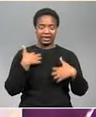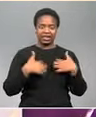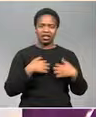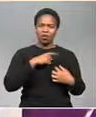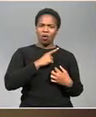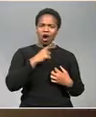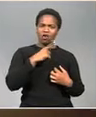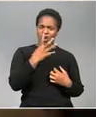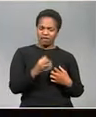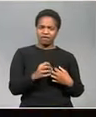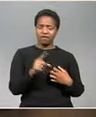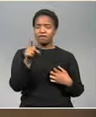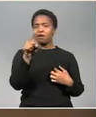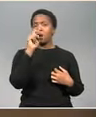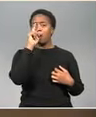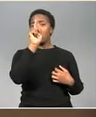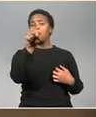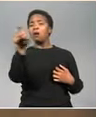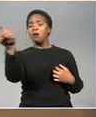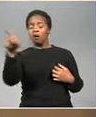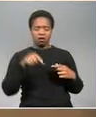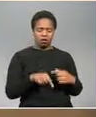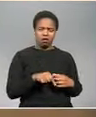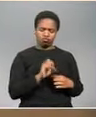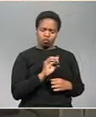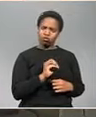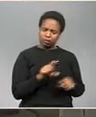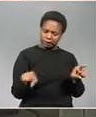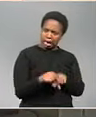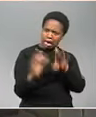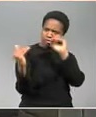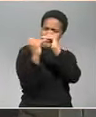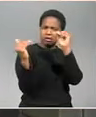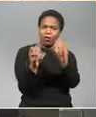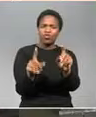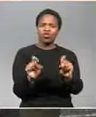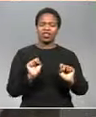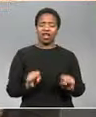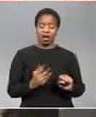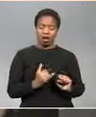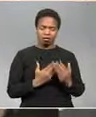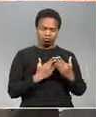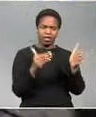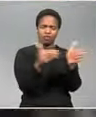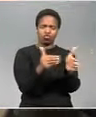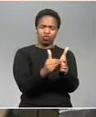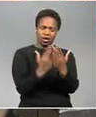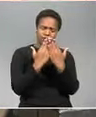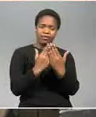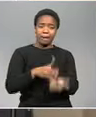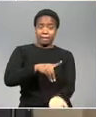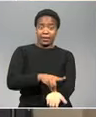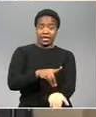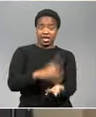being given the same opportunity as pupils in the suburbs now in matric and wanting to study medicine